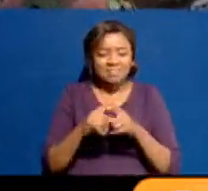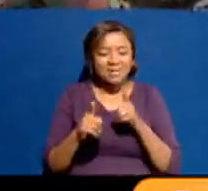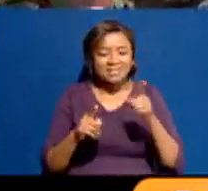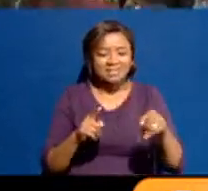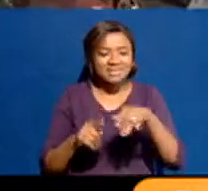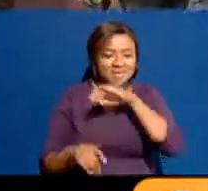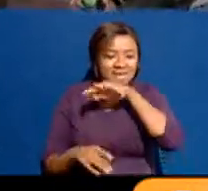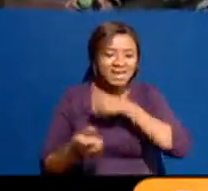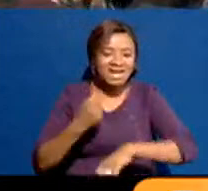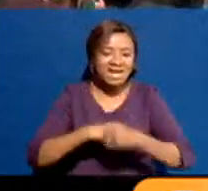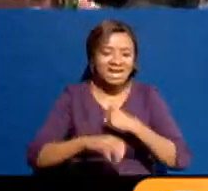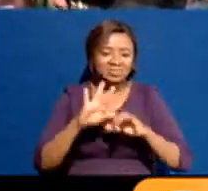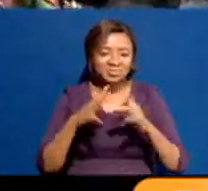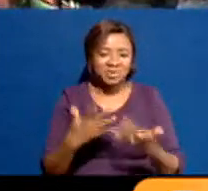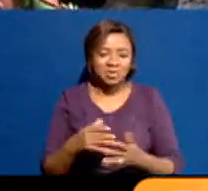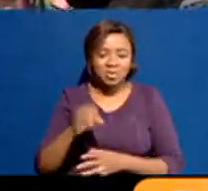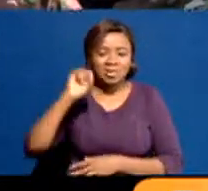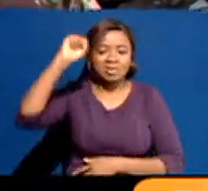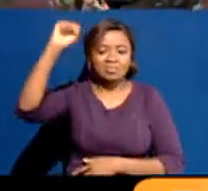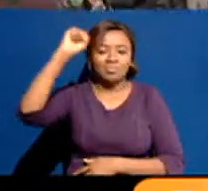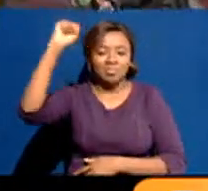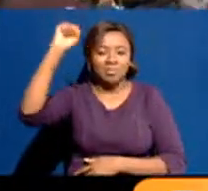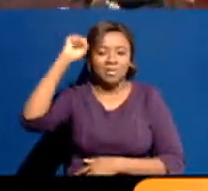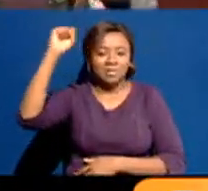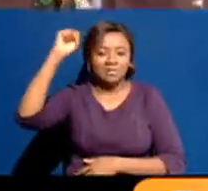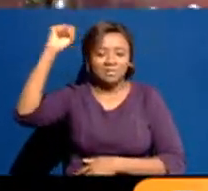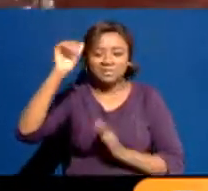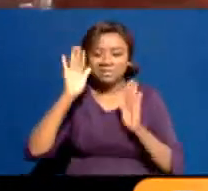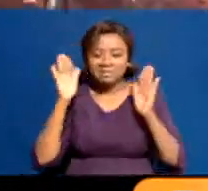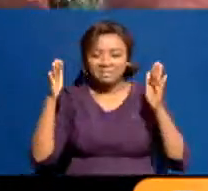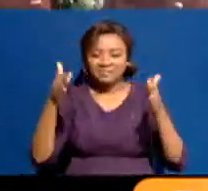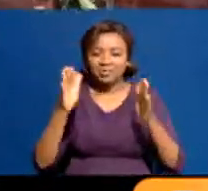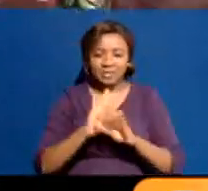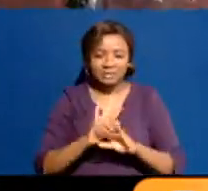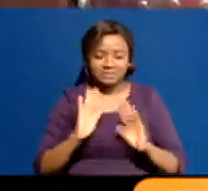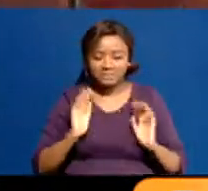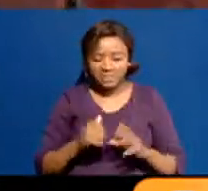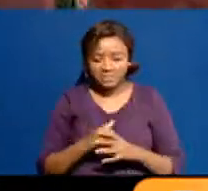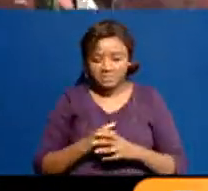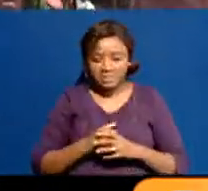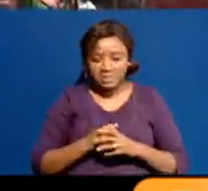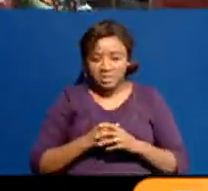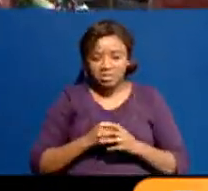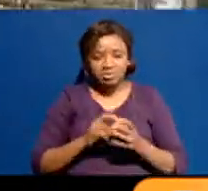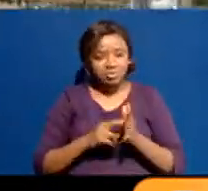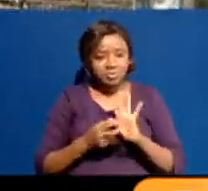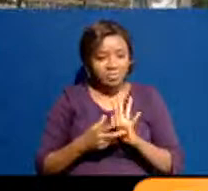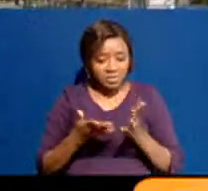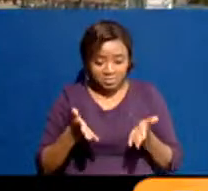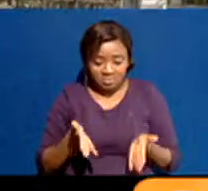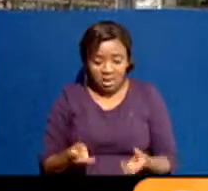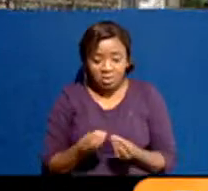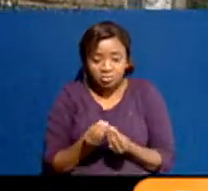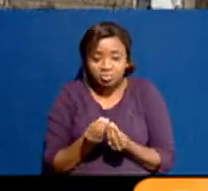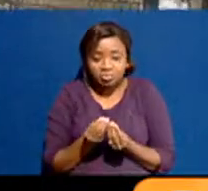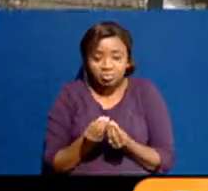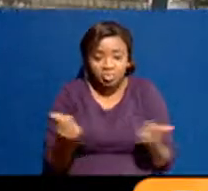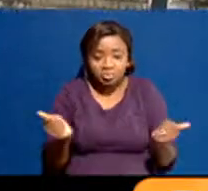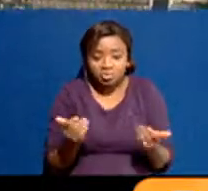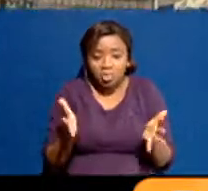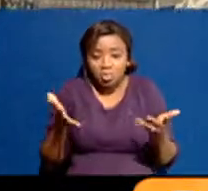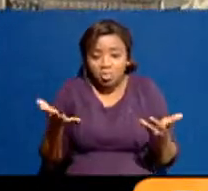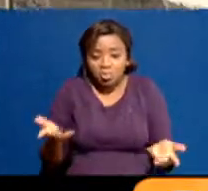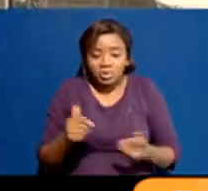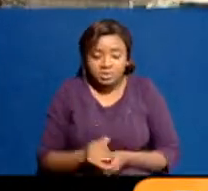that people appear to be being bought off. So the question then becomes, what are the avenues available? Raila Odinga